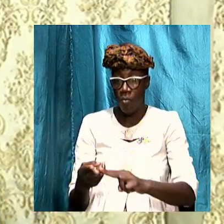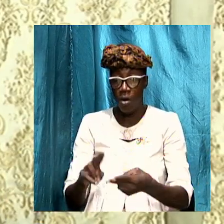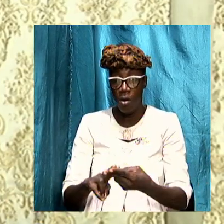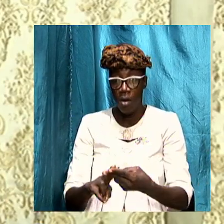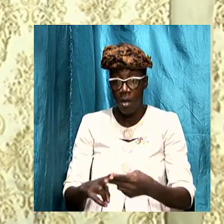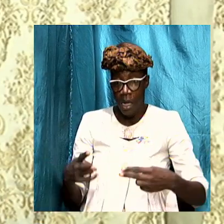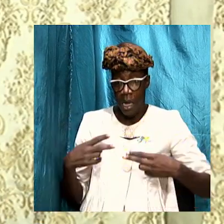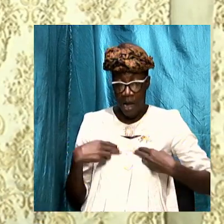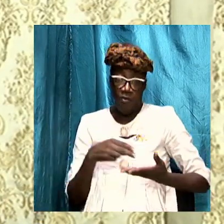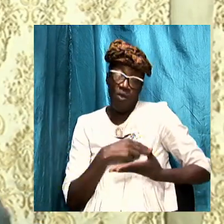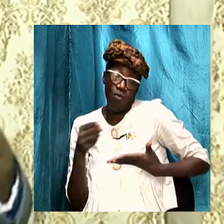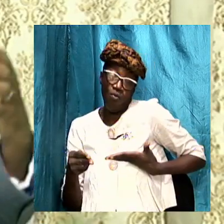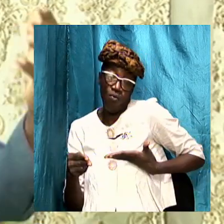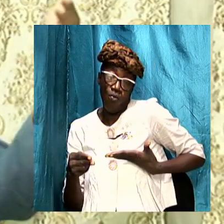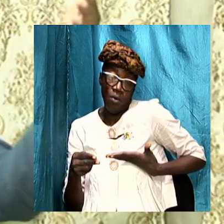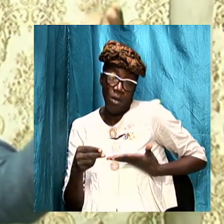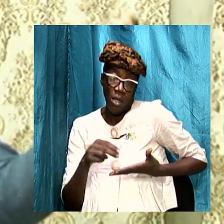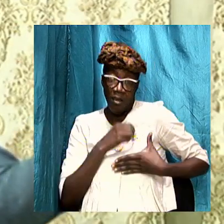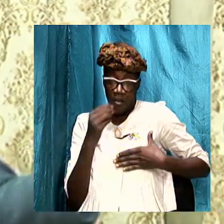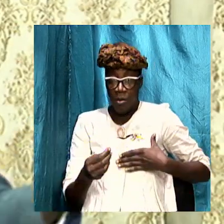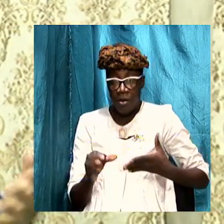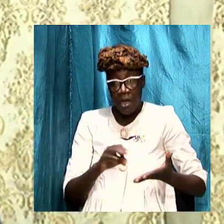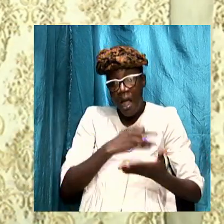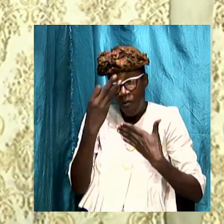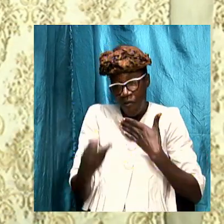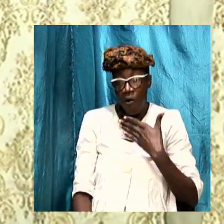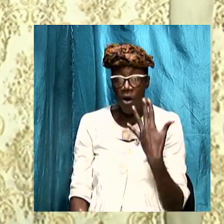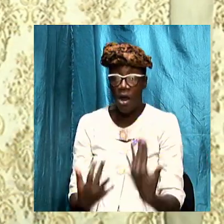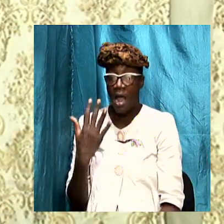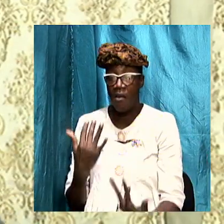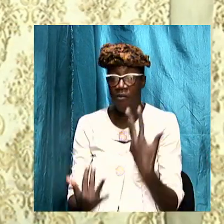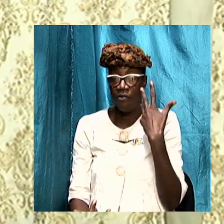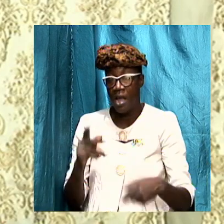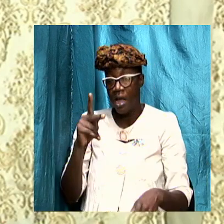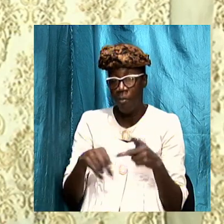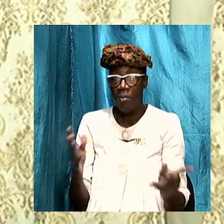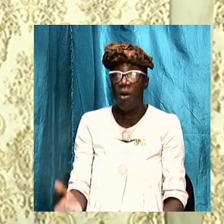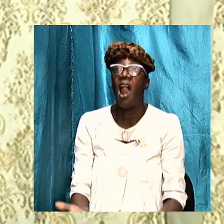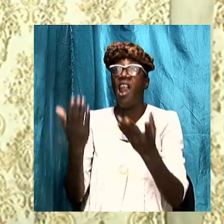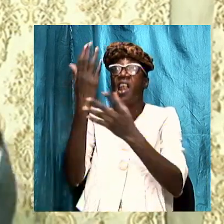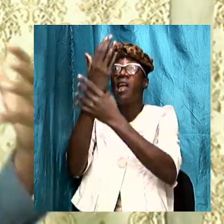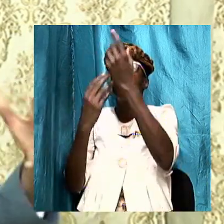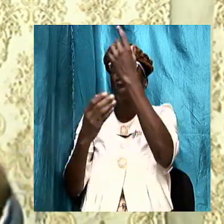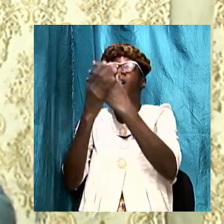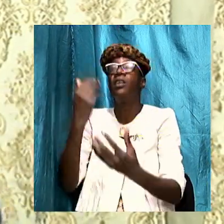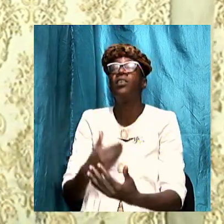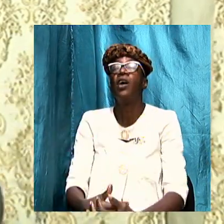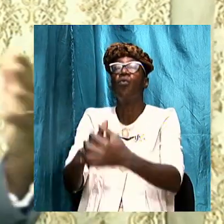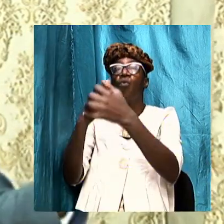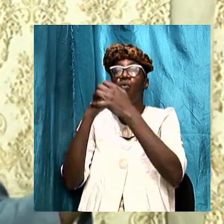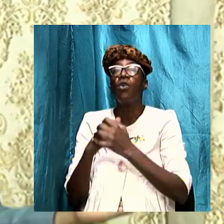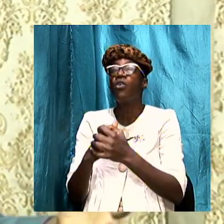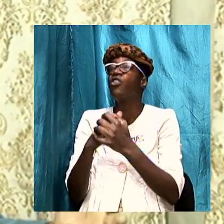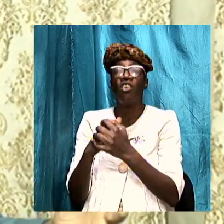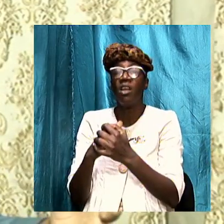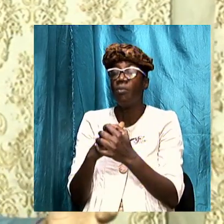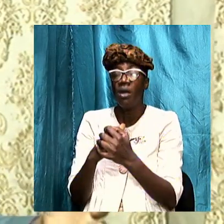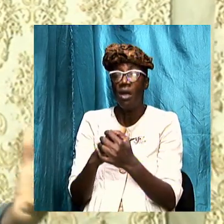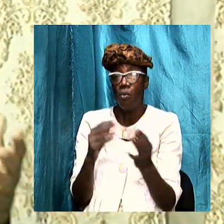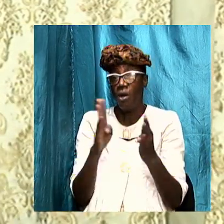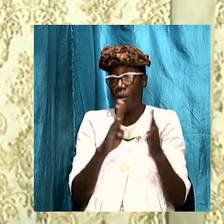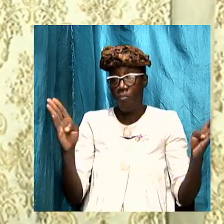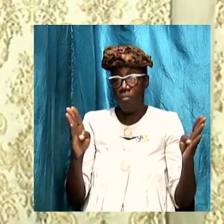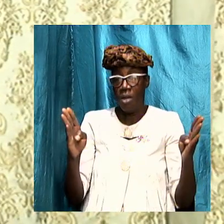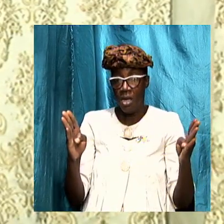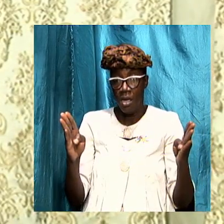like fire and folks just lift hands and worship God together in one place with a large congregation